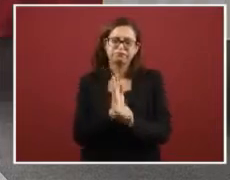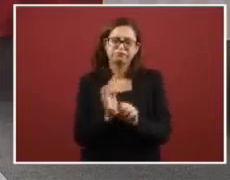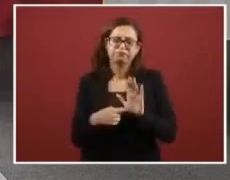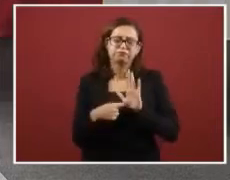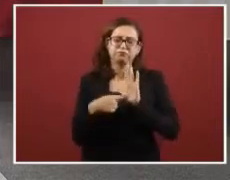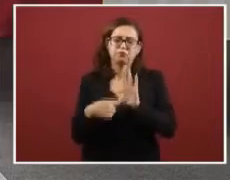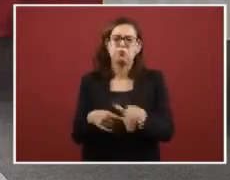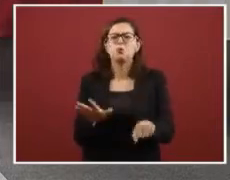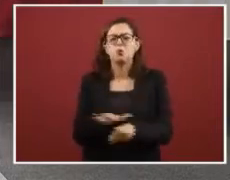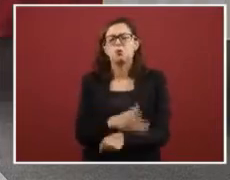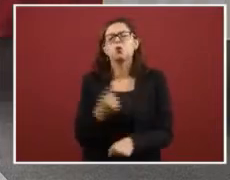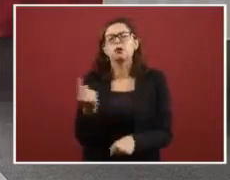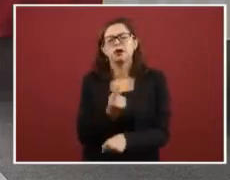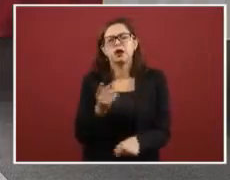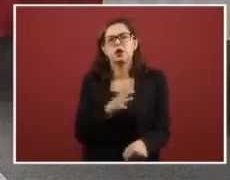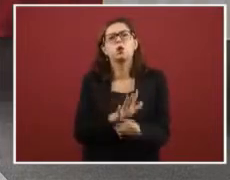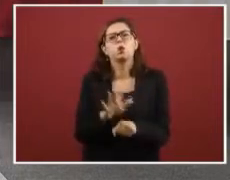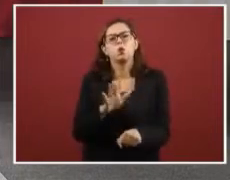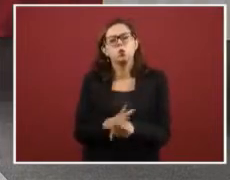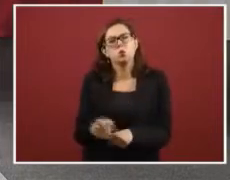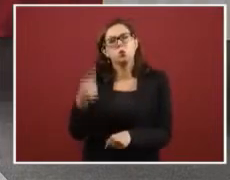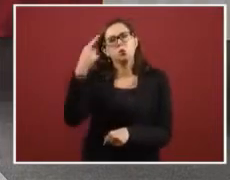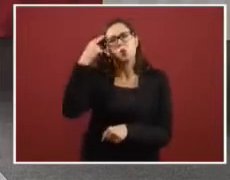were the most important or relevant